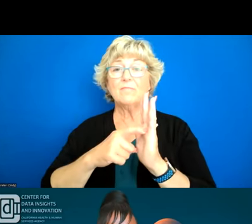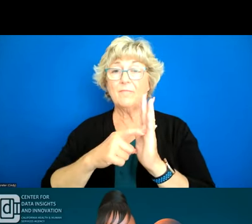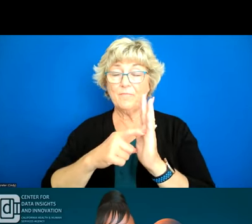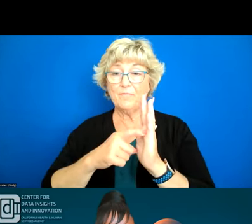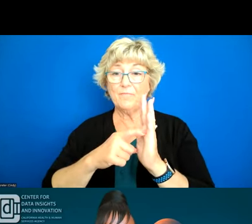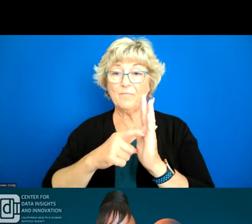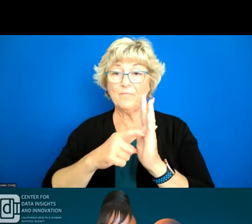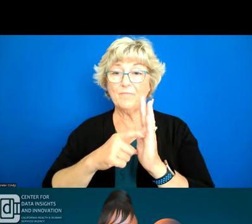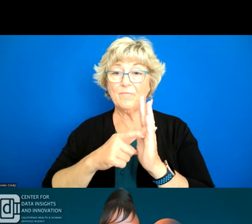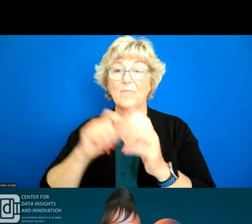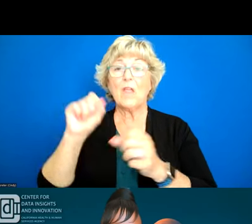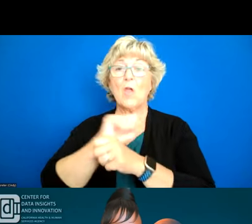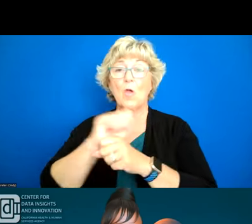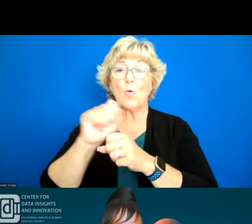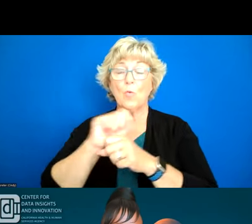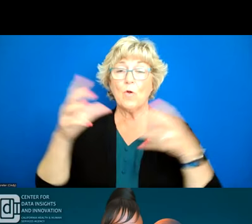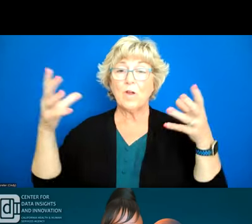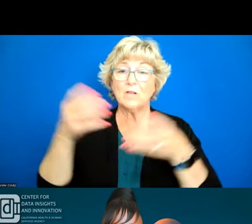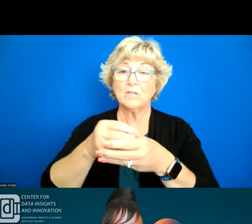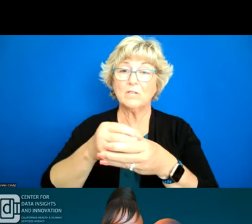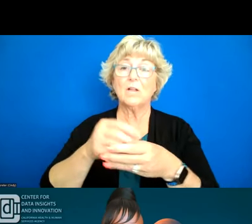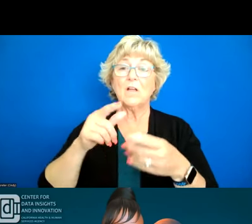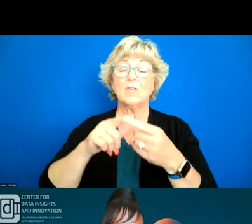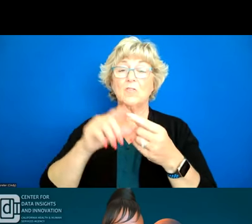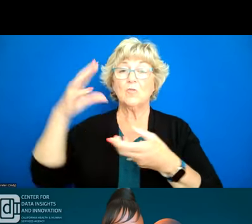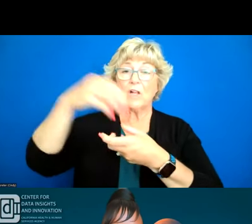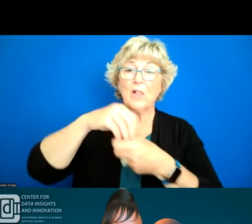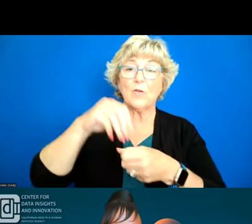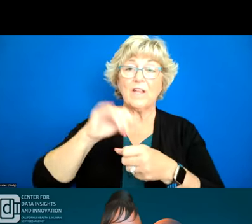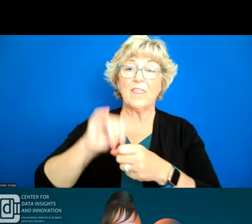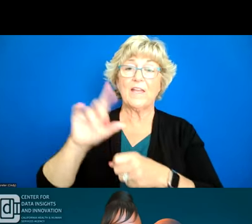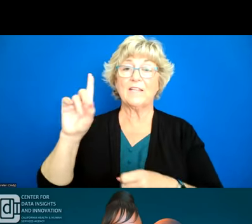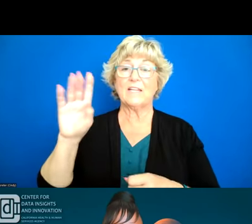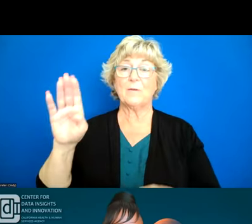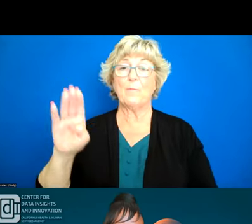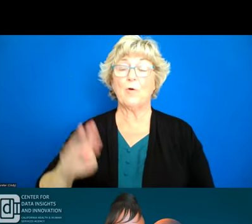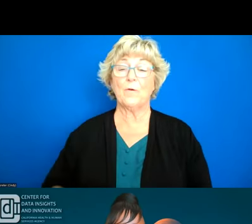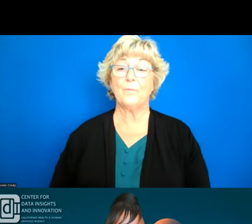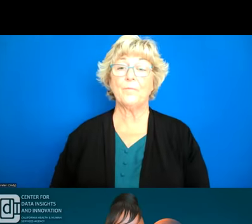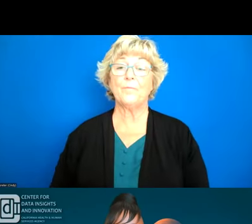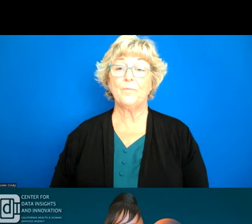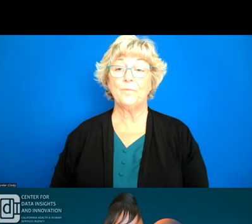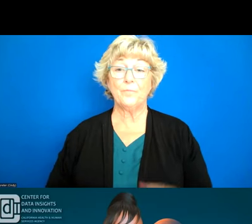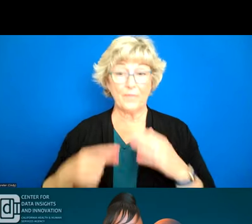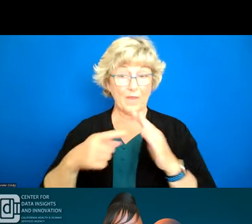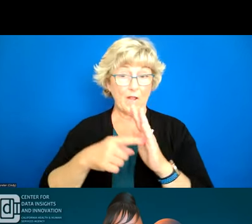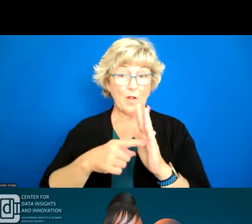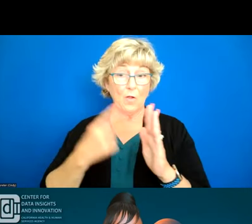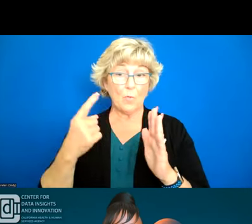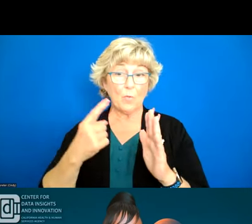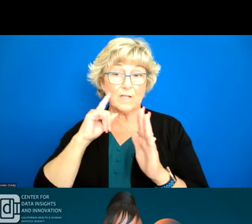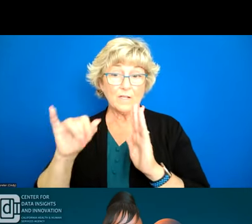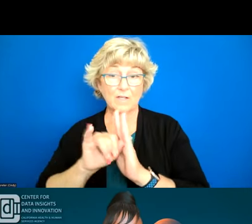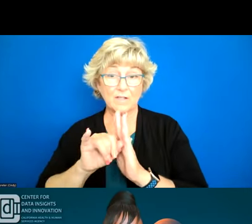uh work stream that goes into creating the dashboard itself um once we identify and have a